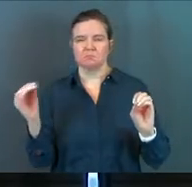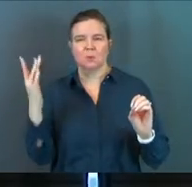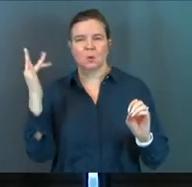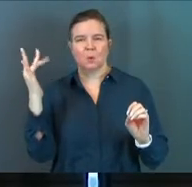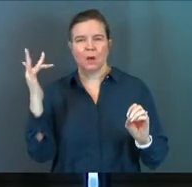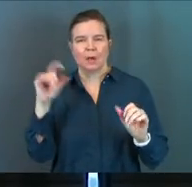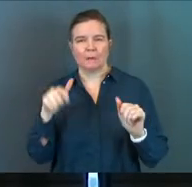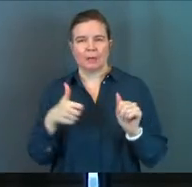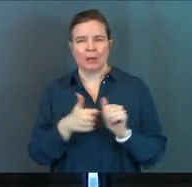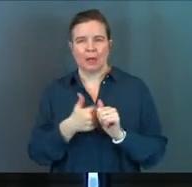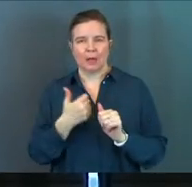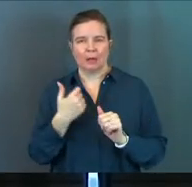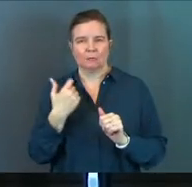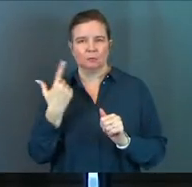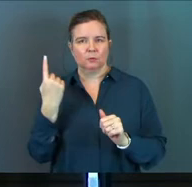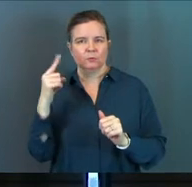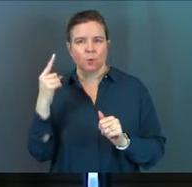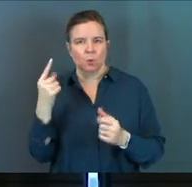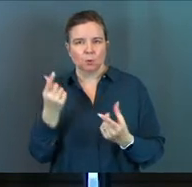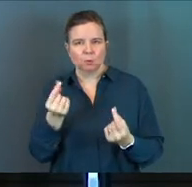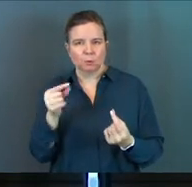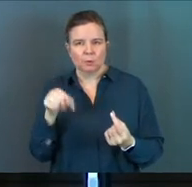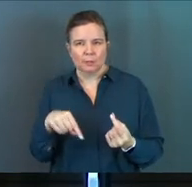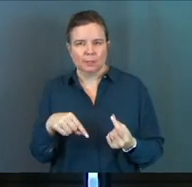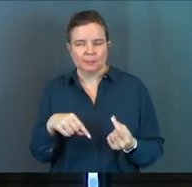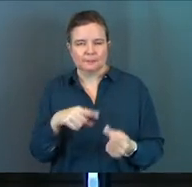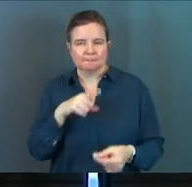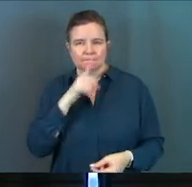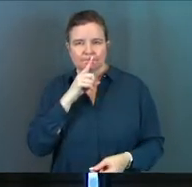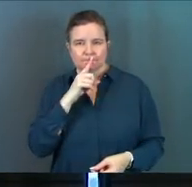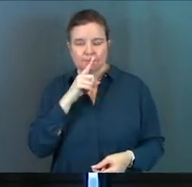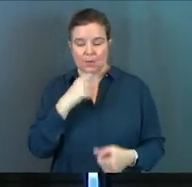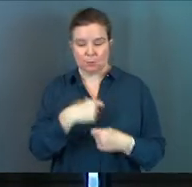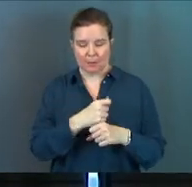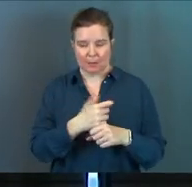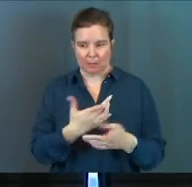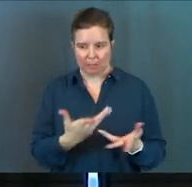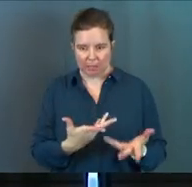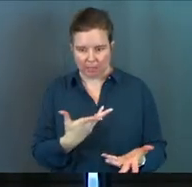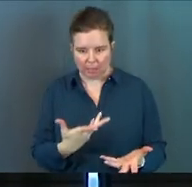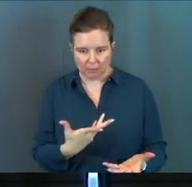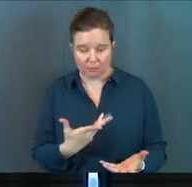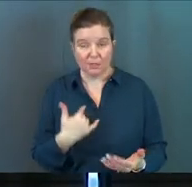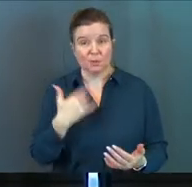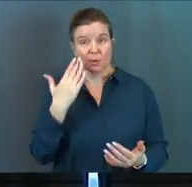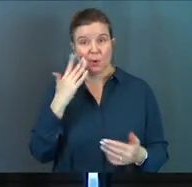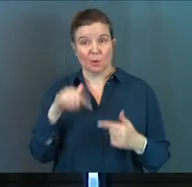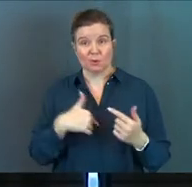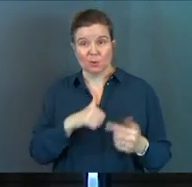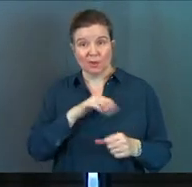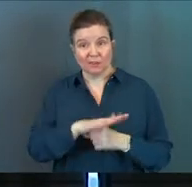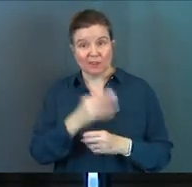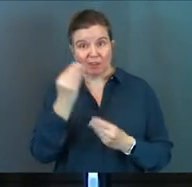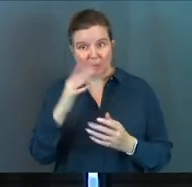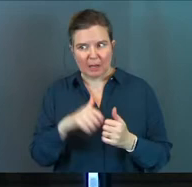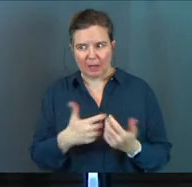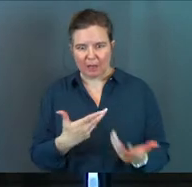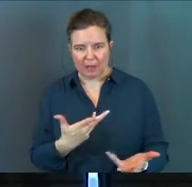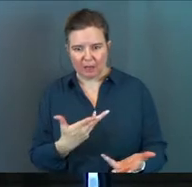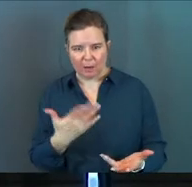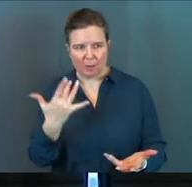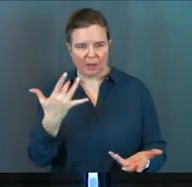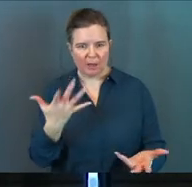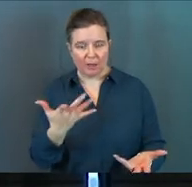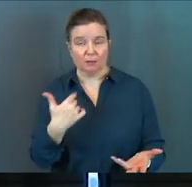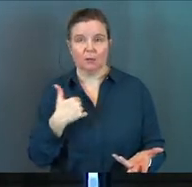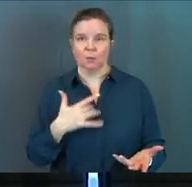behind what's going on right now. And we create a vacuum of information. And do you know what happens with a vacuum of information almost every time?